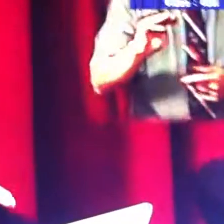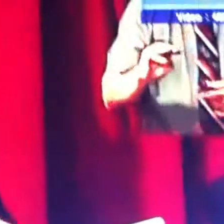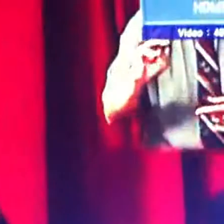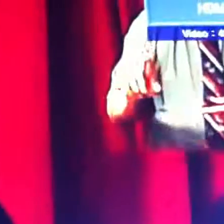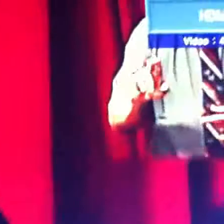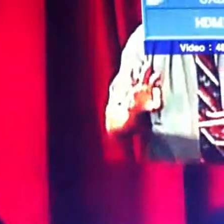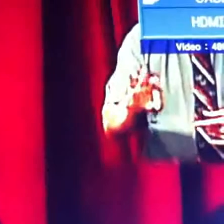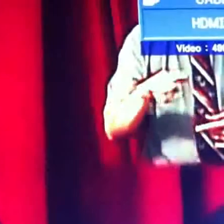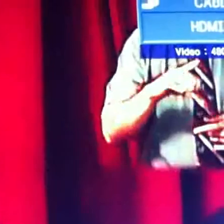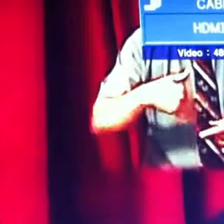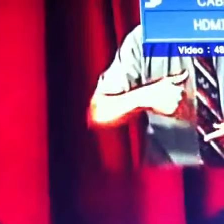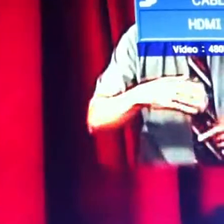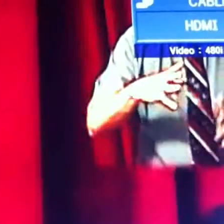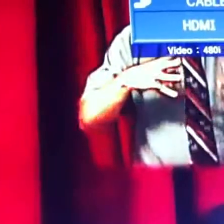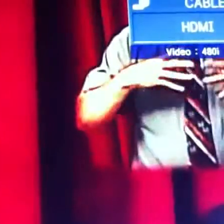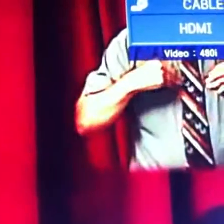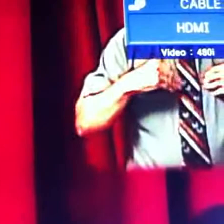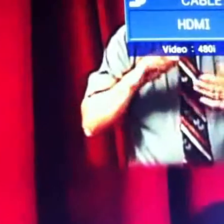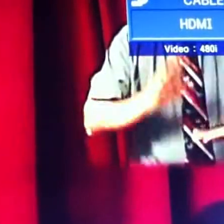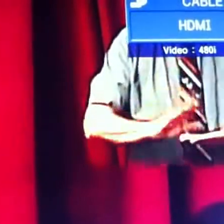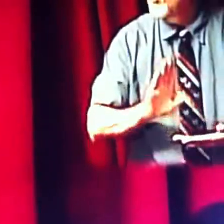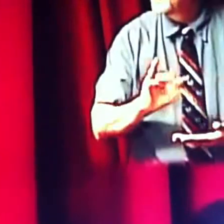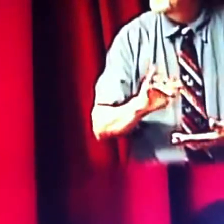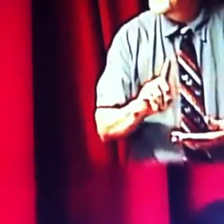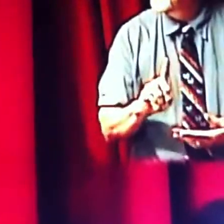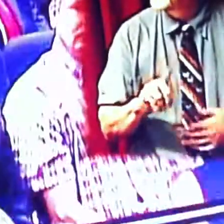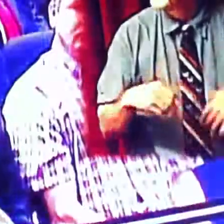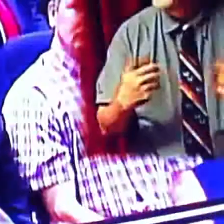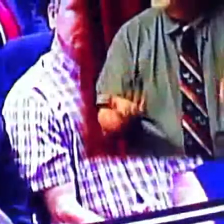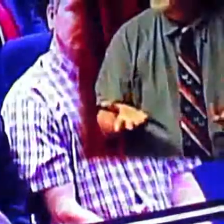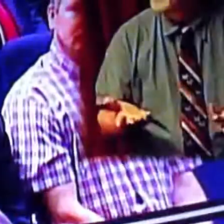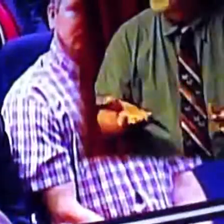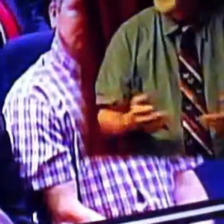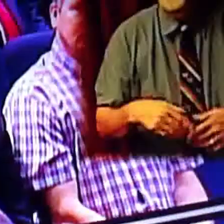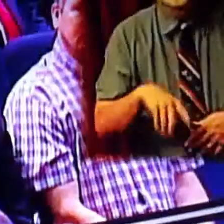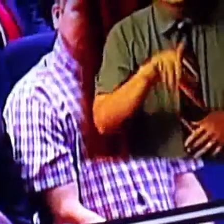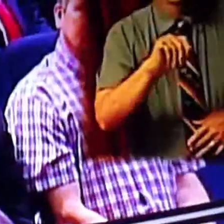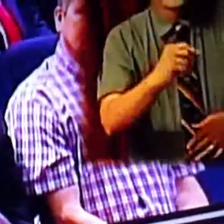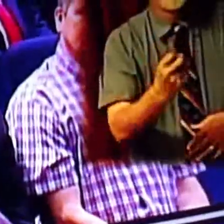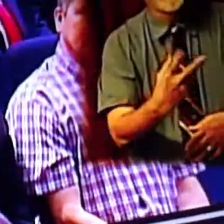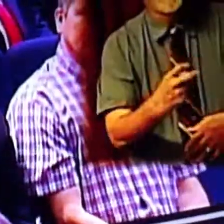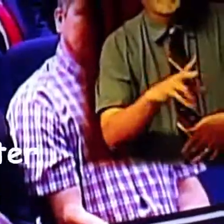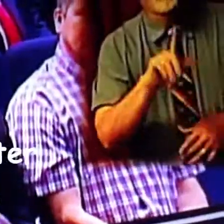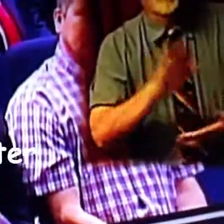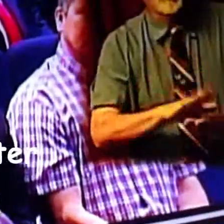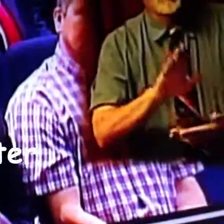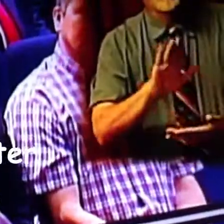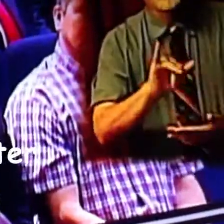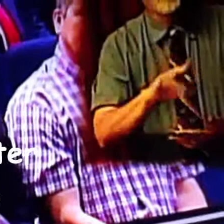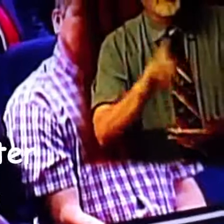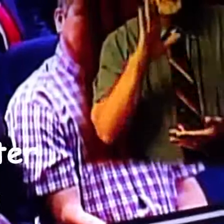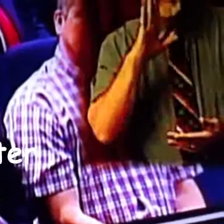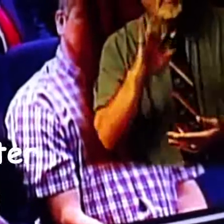If they haven't been accepted as a low bidder. For 2012, the low bidder will be